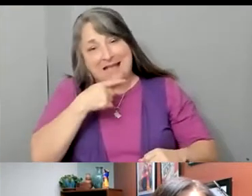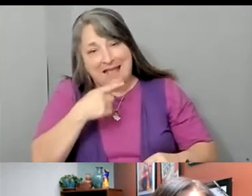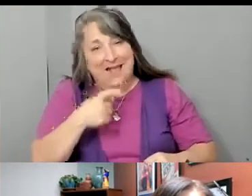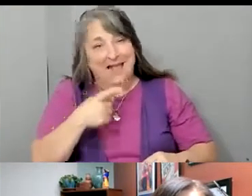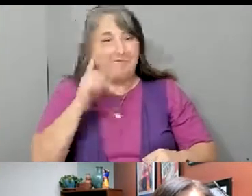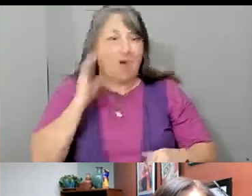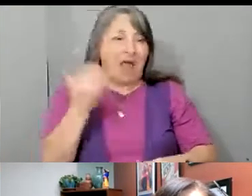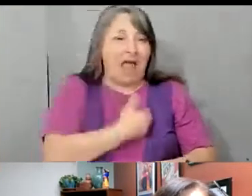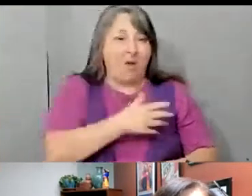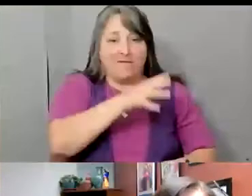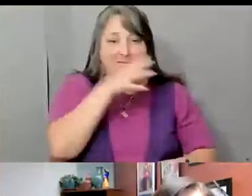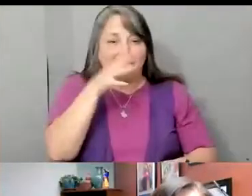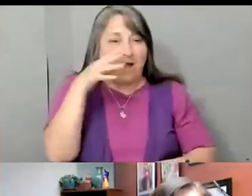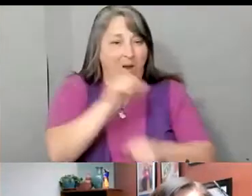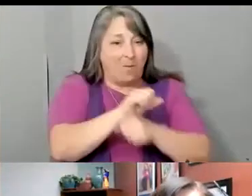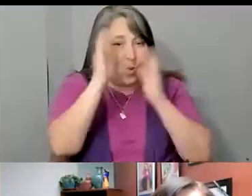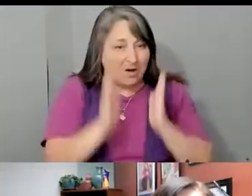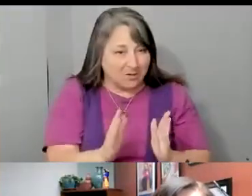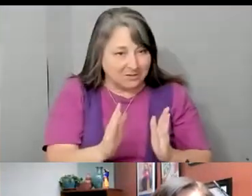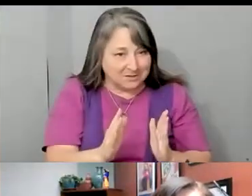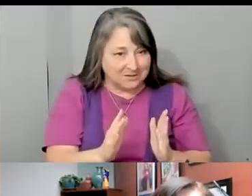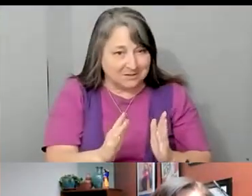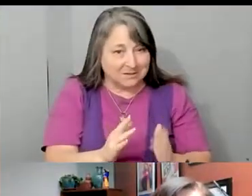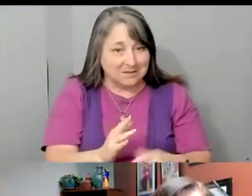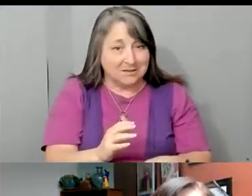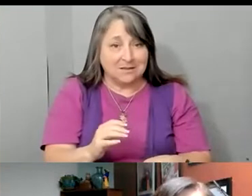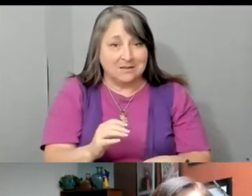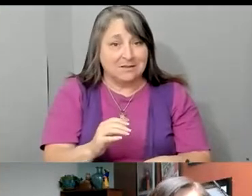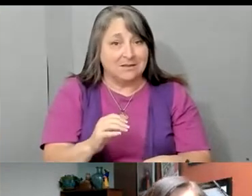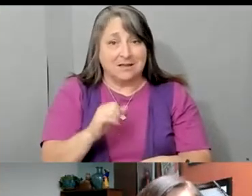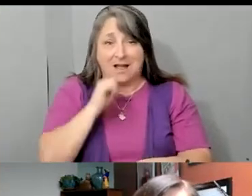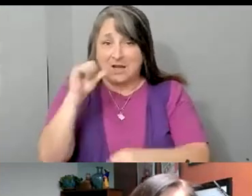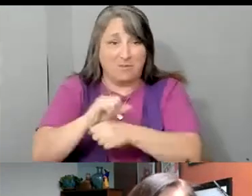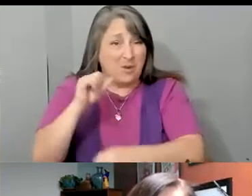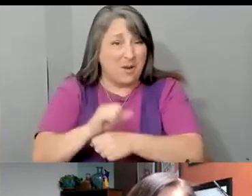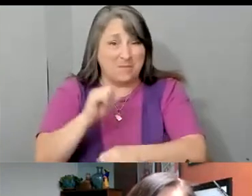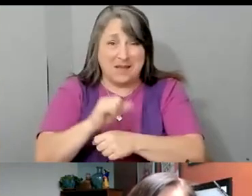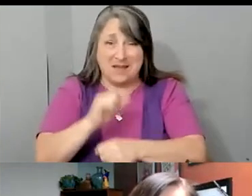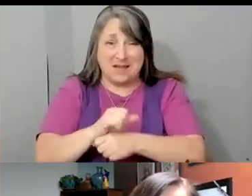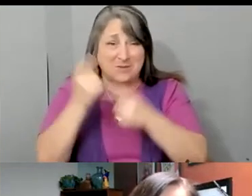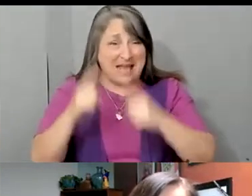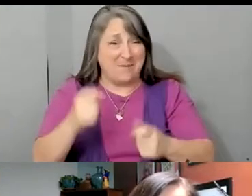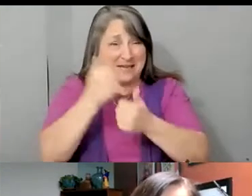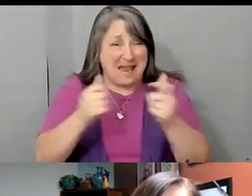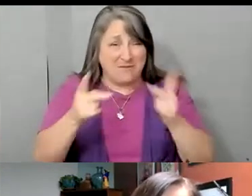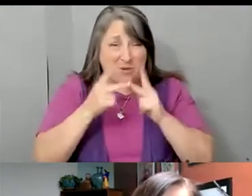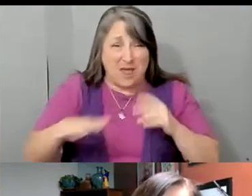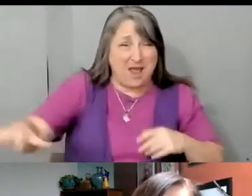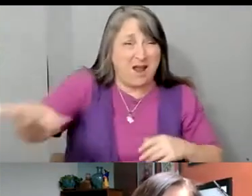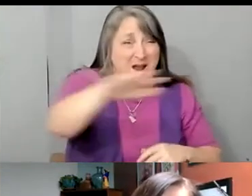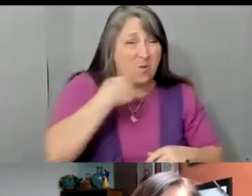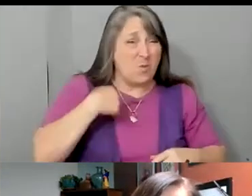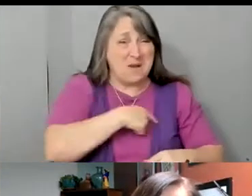el desempleo no era algo dado. Teníamos que pelear para el desempleo para los